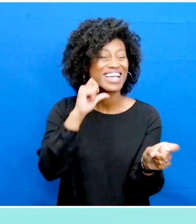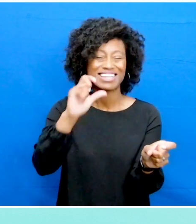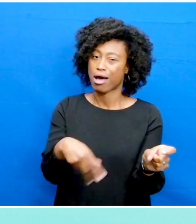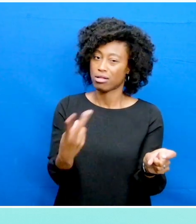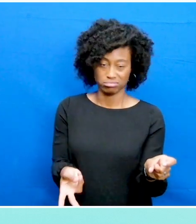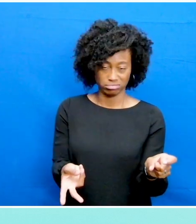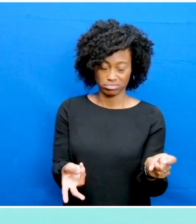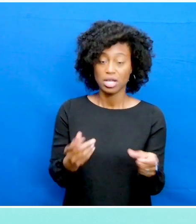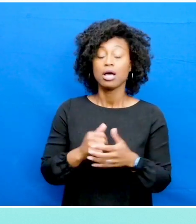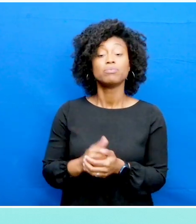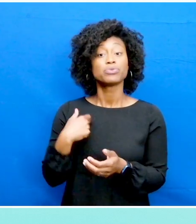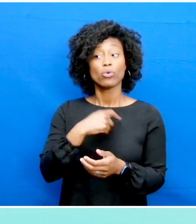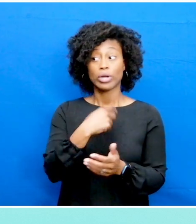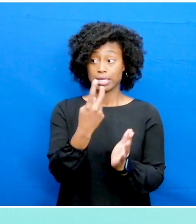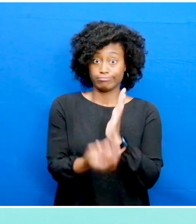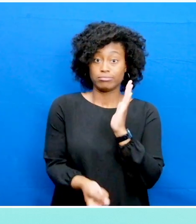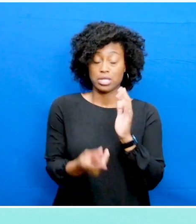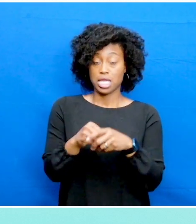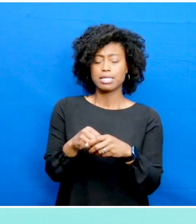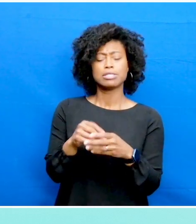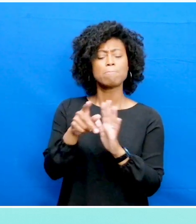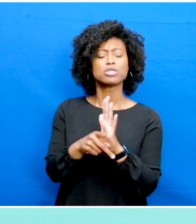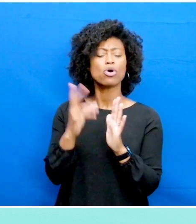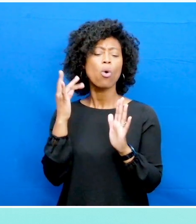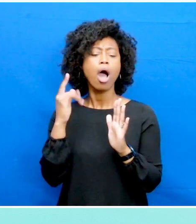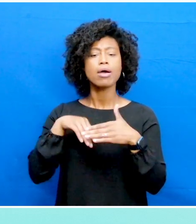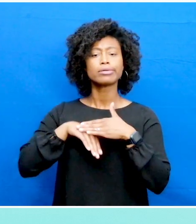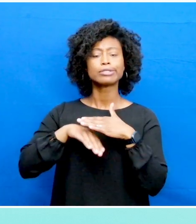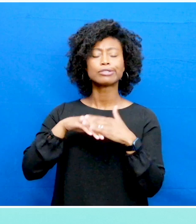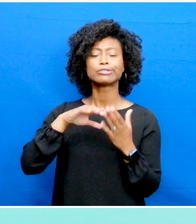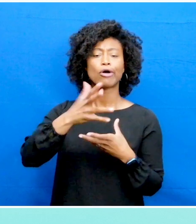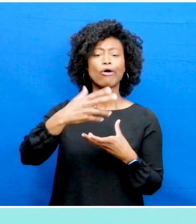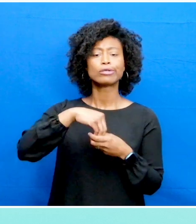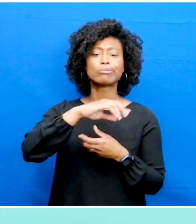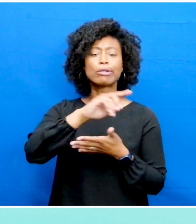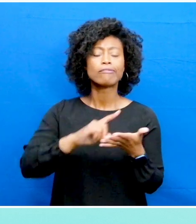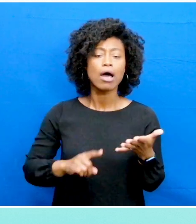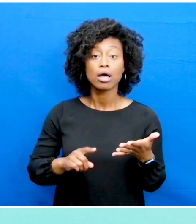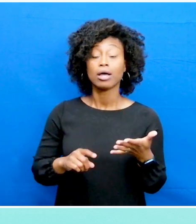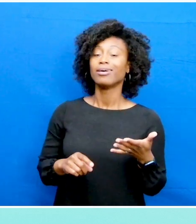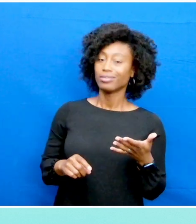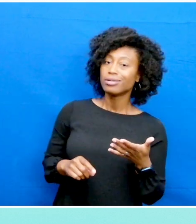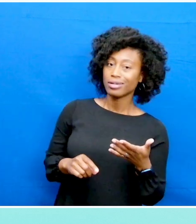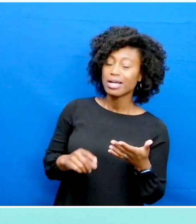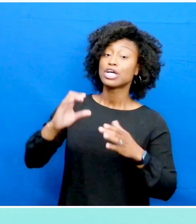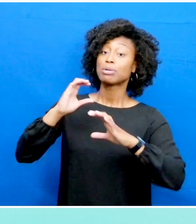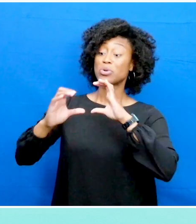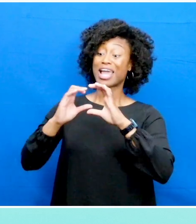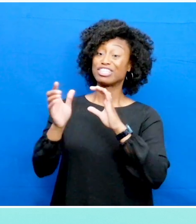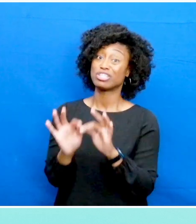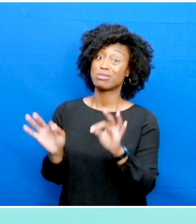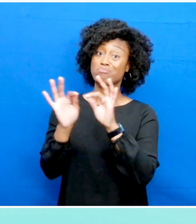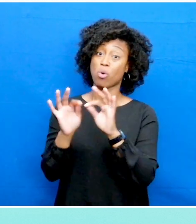around. As we delve deeper into the principles of inclusive design, it's evident accessible communications play a pivotal